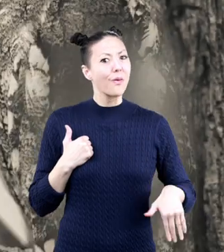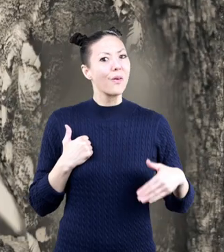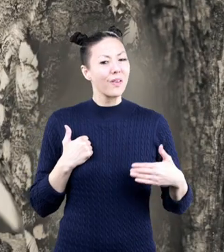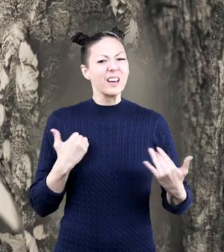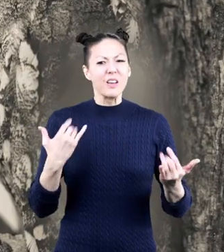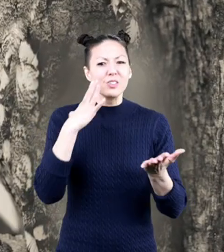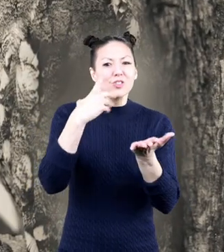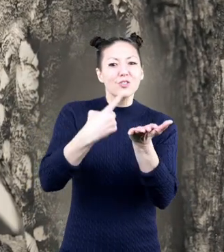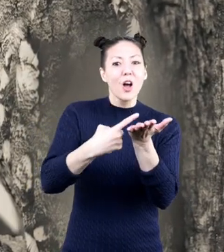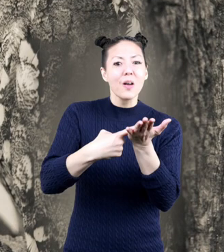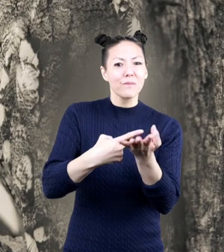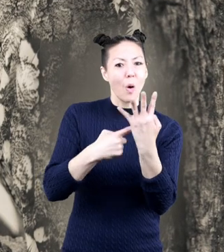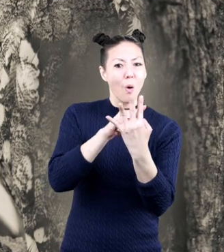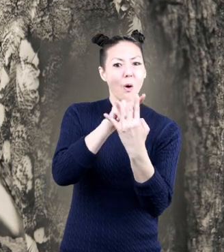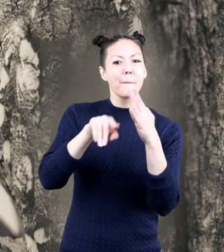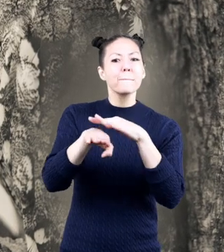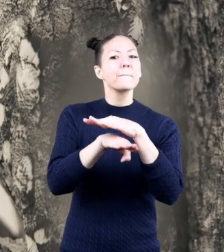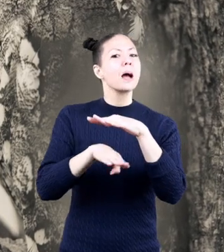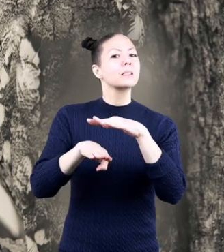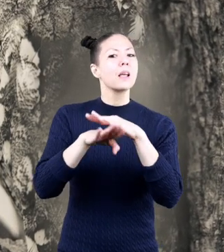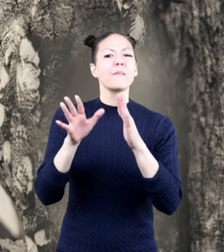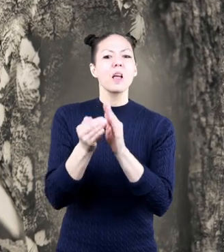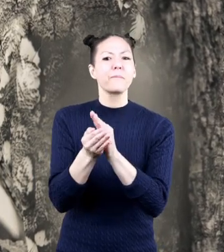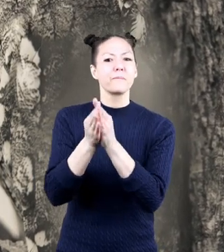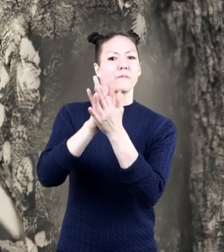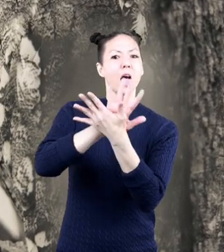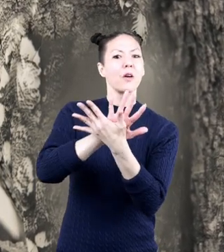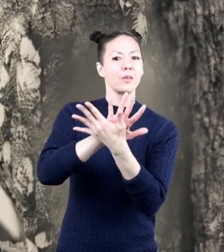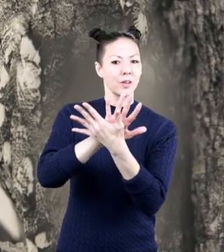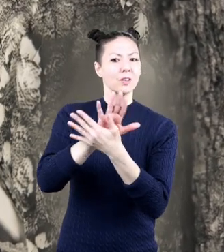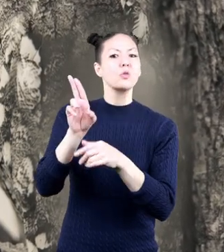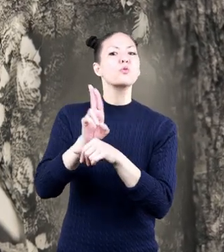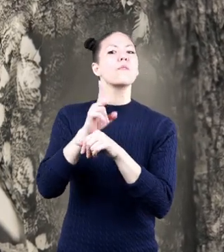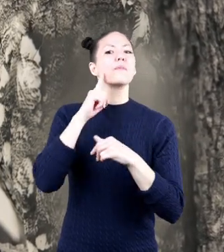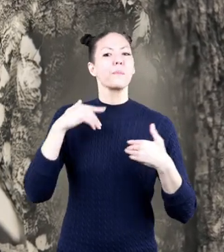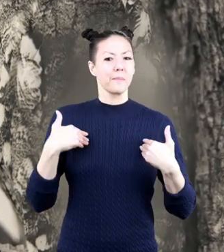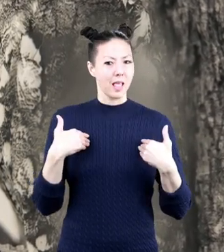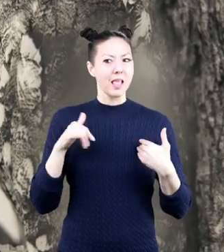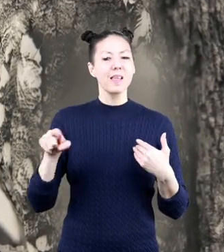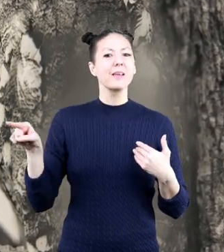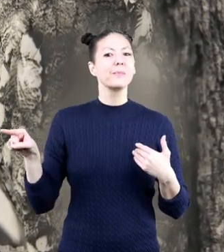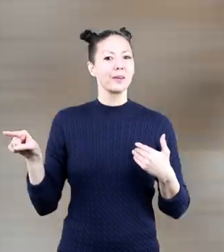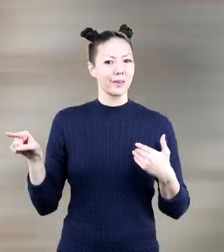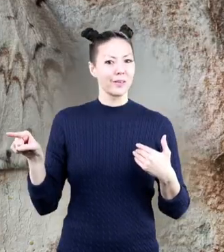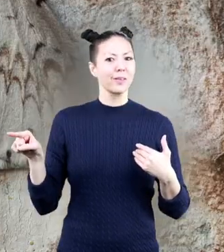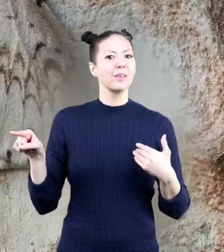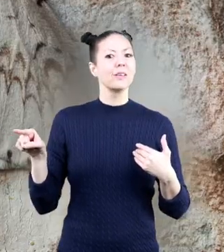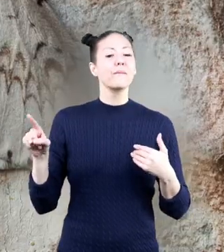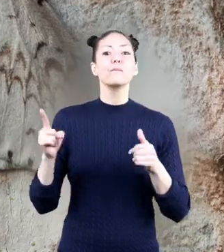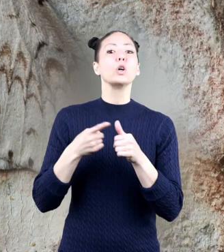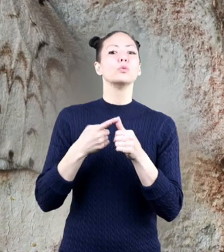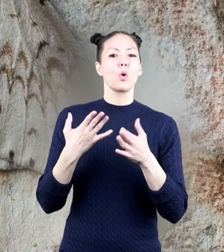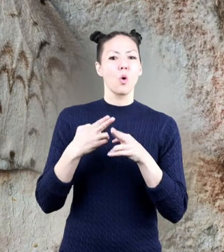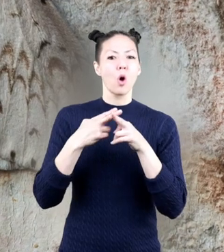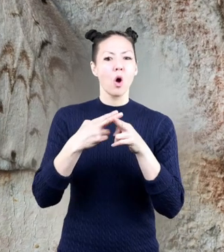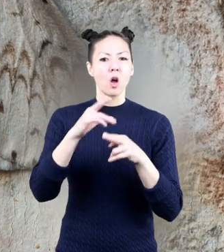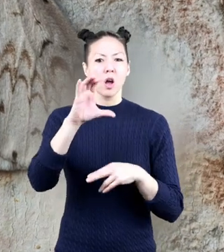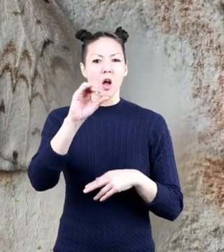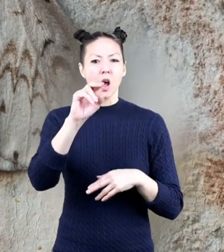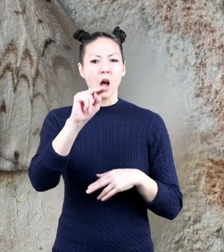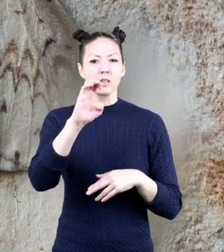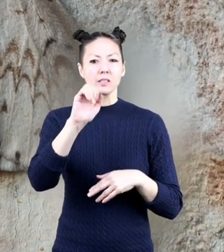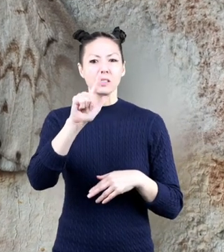Let's talk about the four basic types of camouflage that's used by animals. The first is called